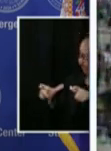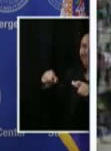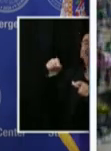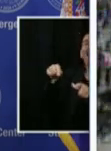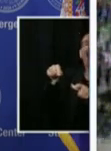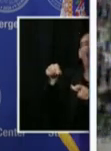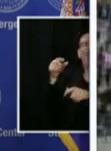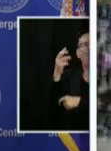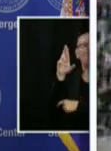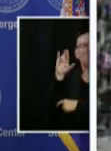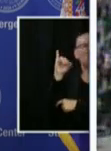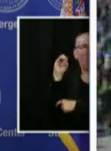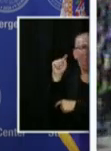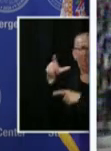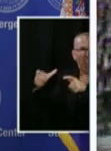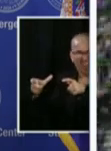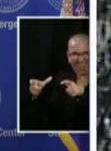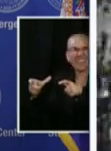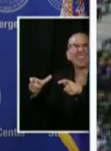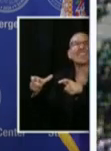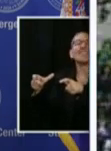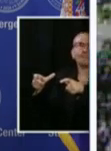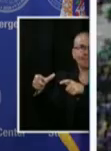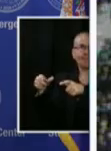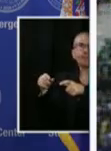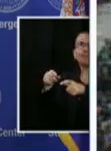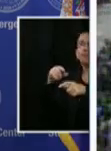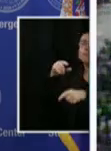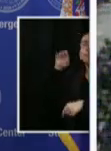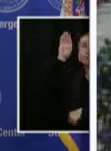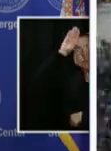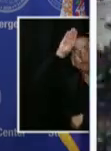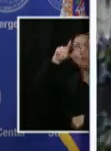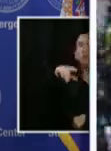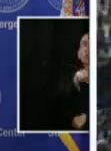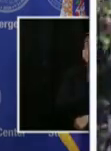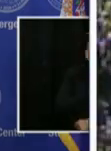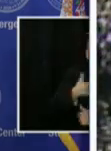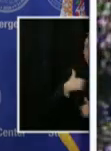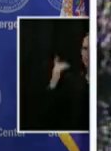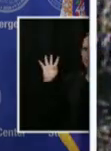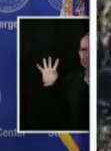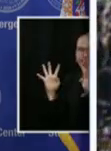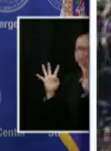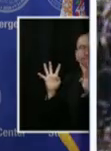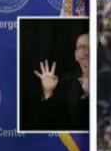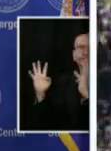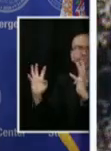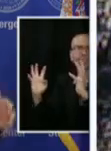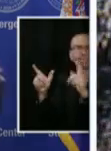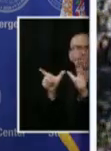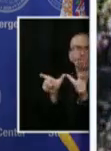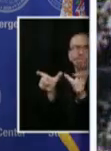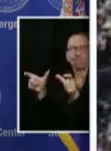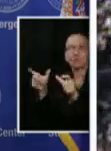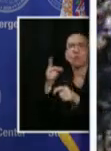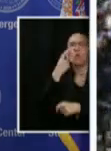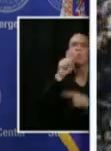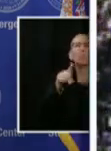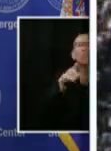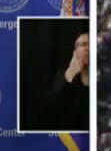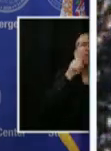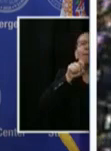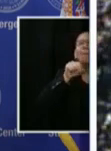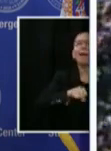moved, and you could literally see it in real time. You could see the rapid response team, bikes and cars and trucks moving in